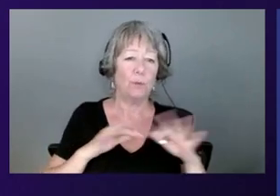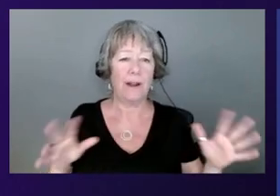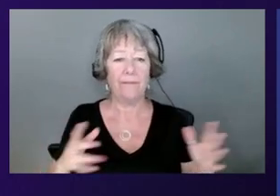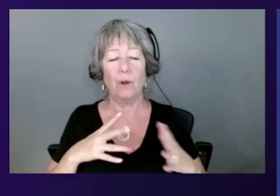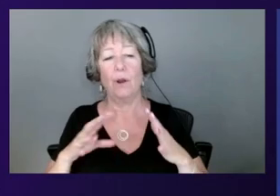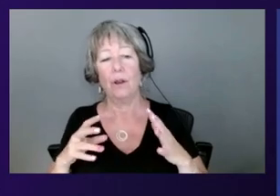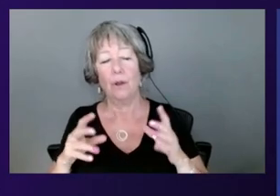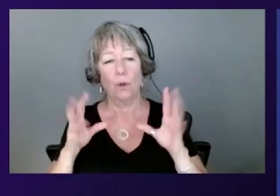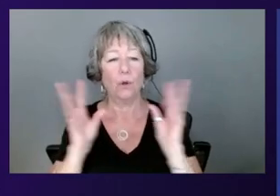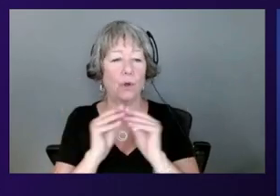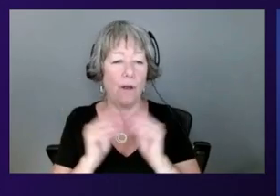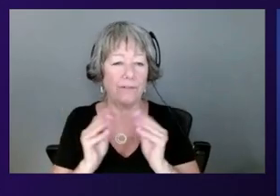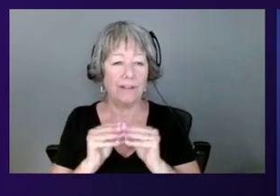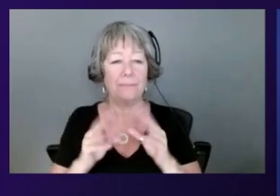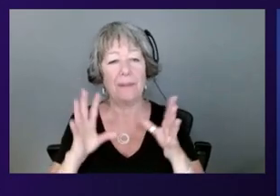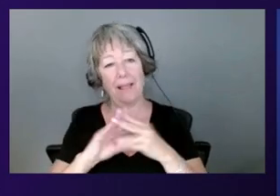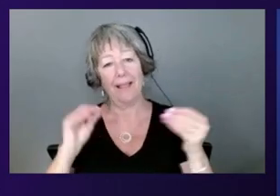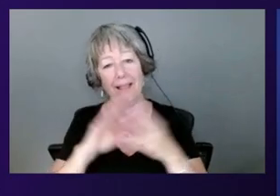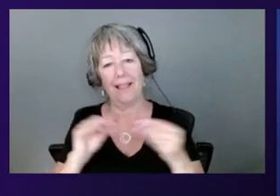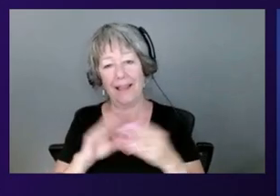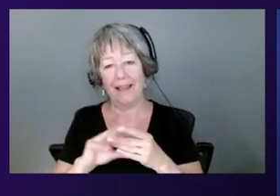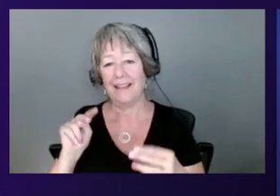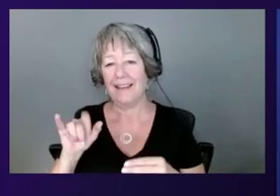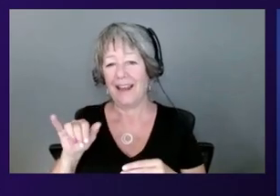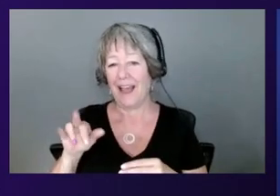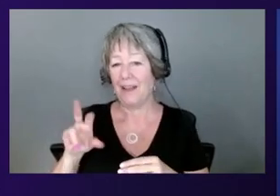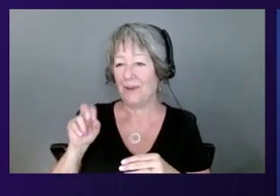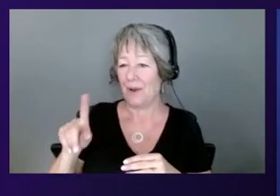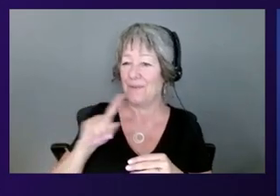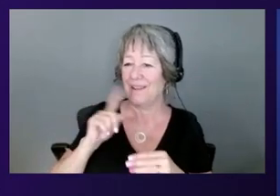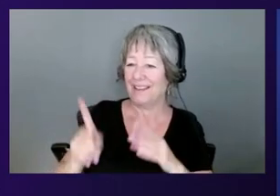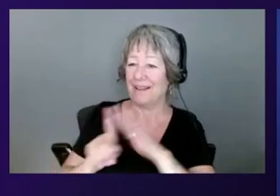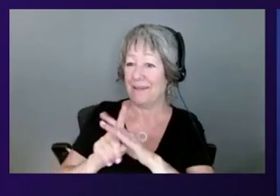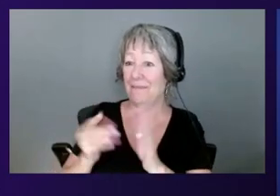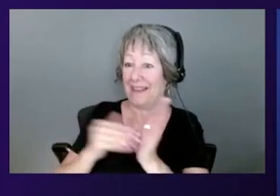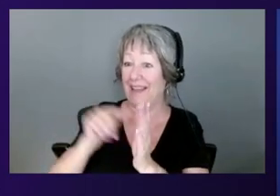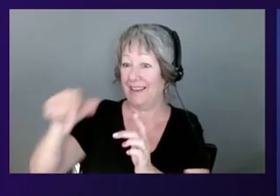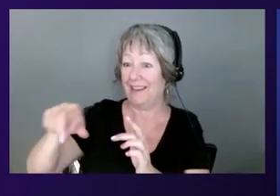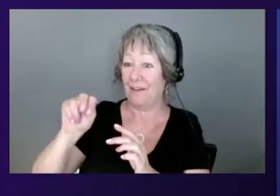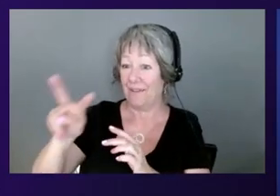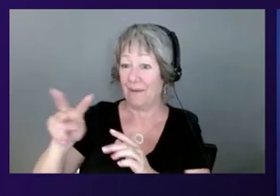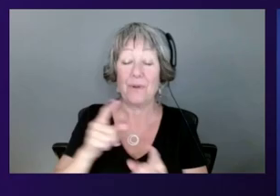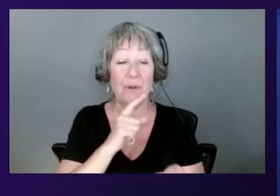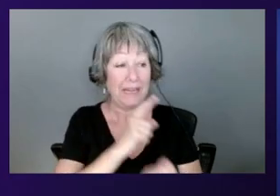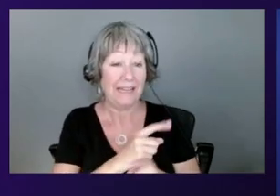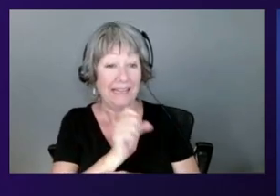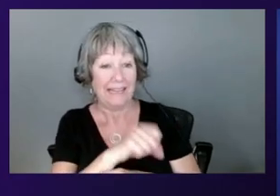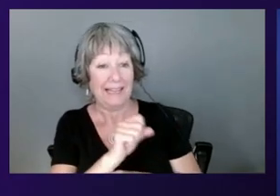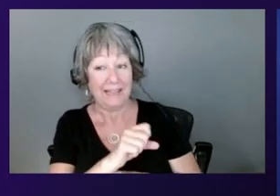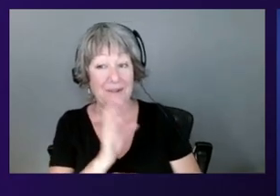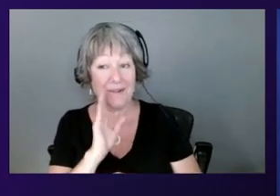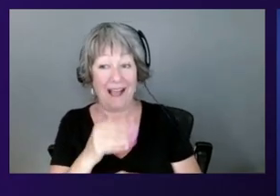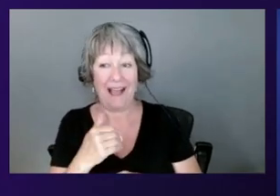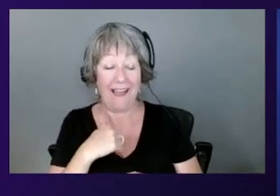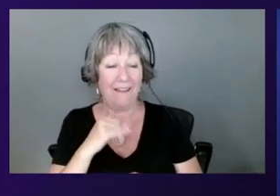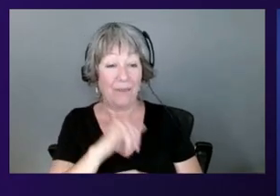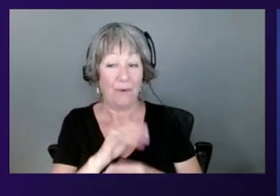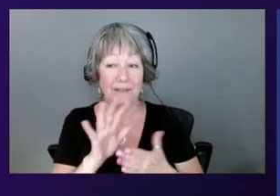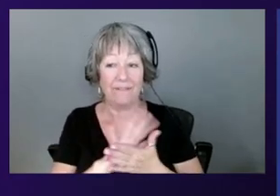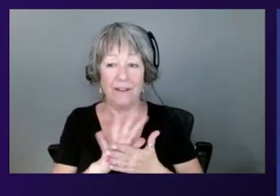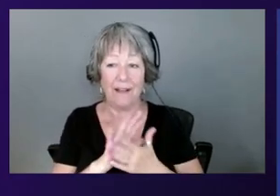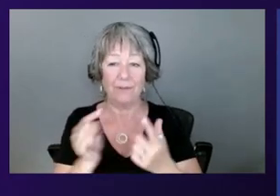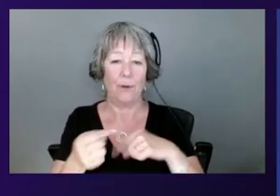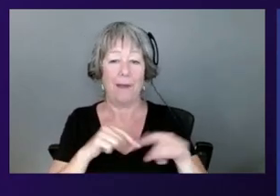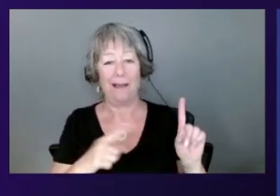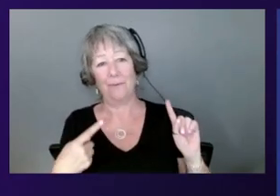absolutely. I mean, re-invent's coming up in November too. I still have those videos bookmarked. Sometimes I need to refer and